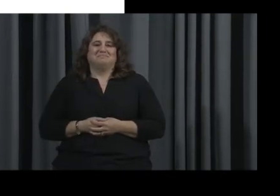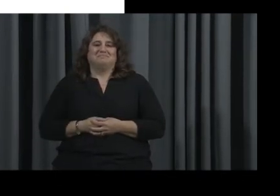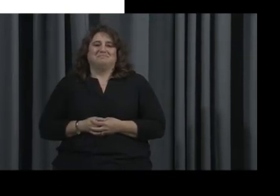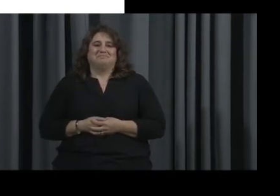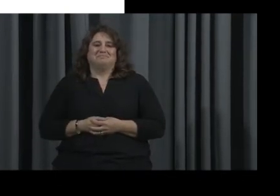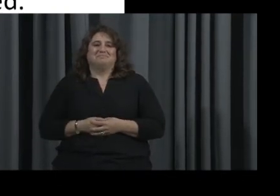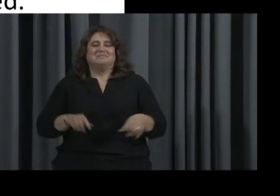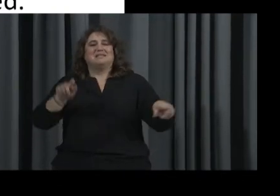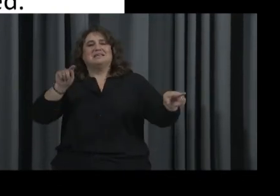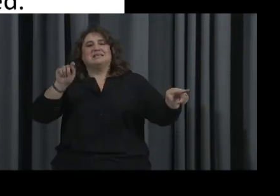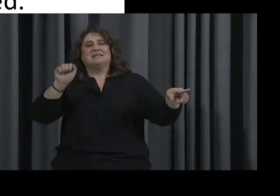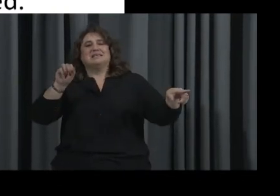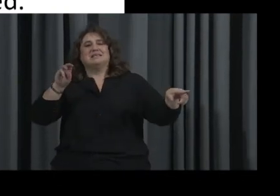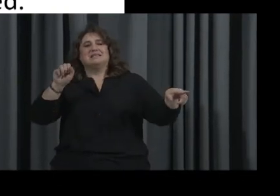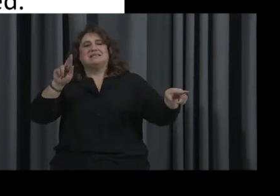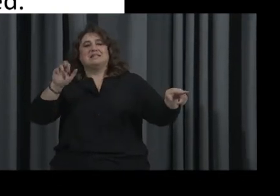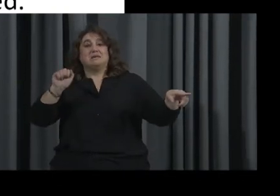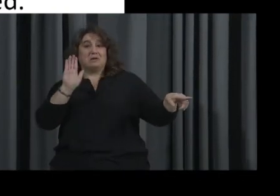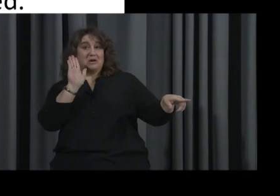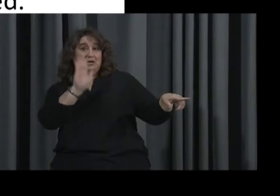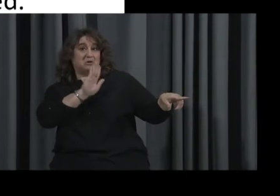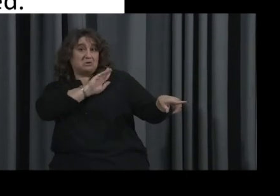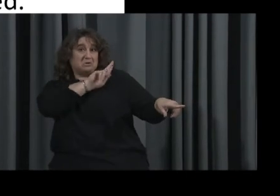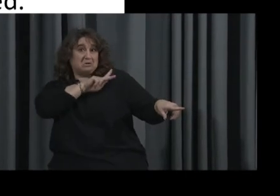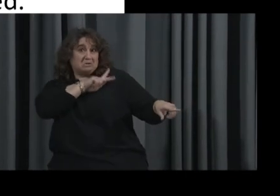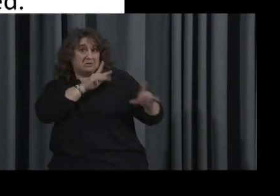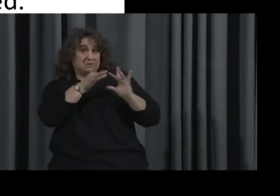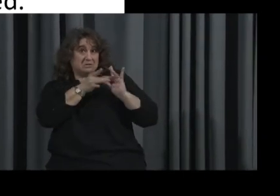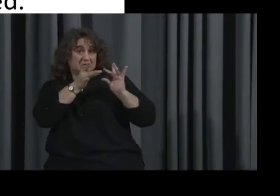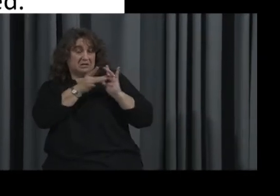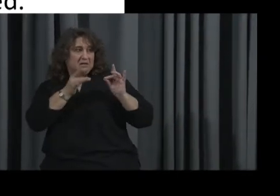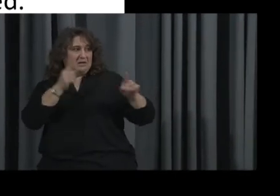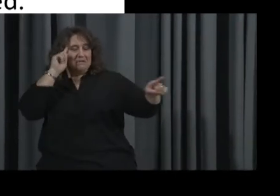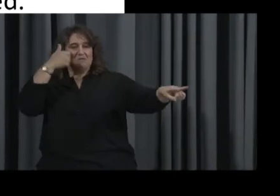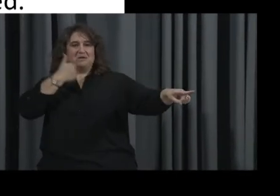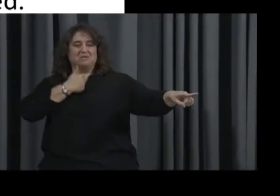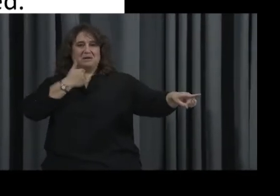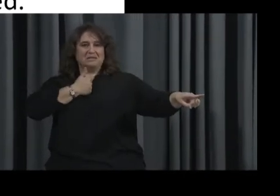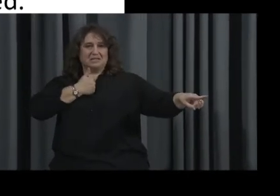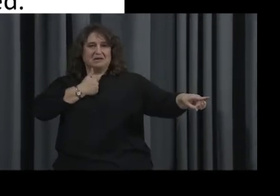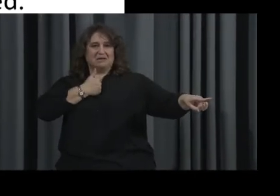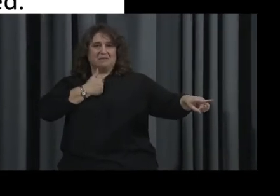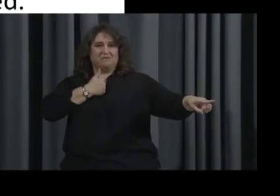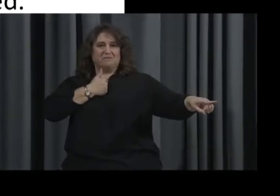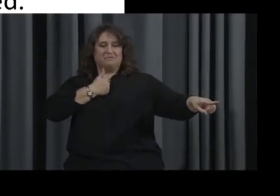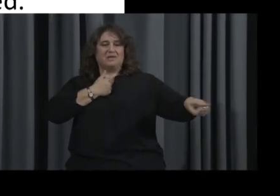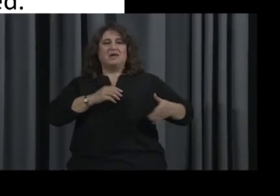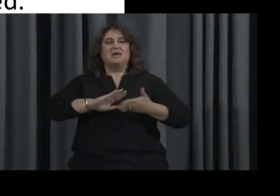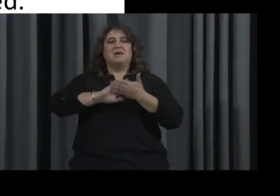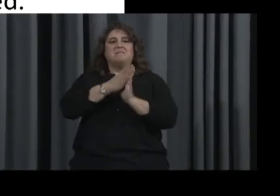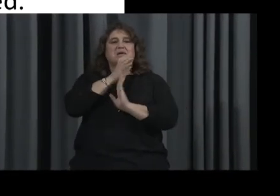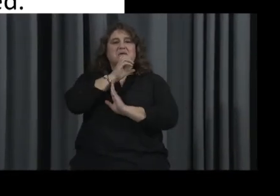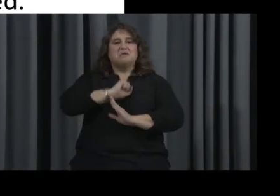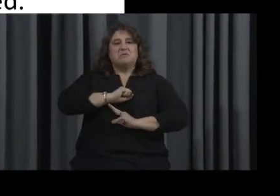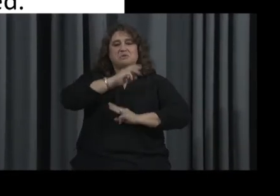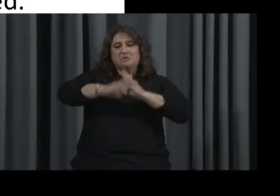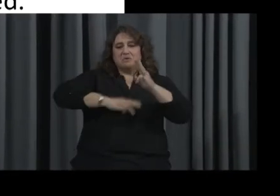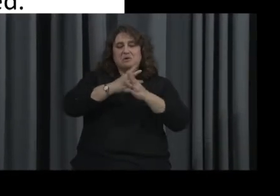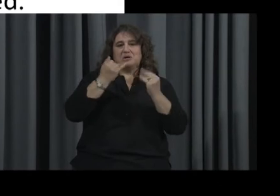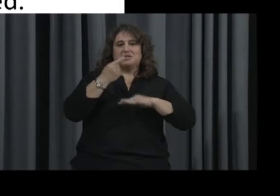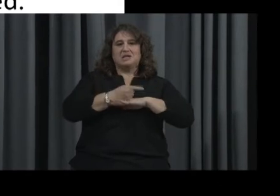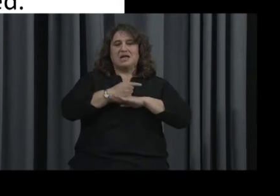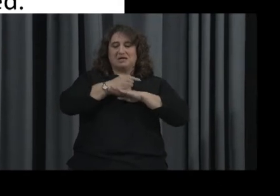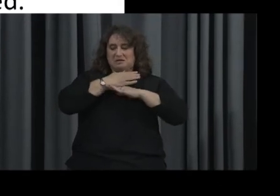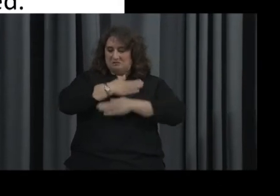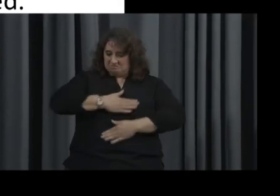Tamara, what about you? All right. To me, aging in the new millennium can just be a time to enjoy all